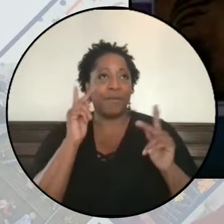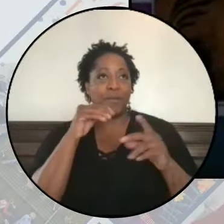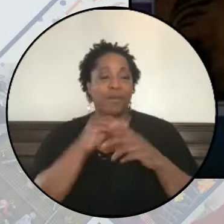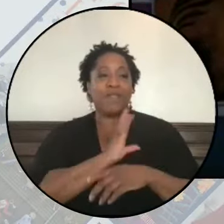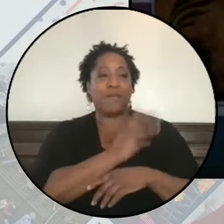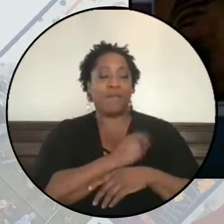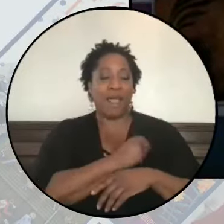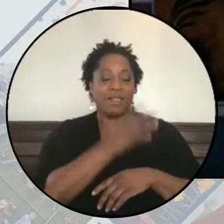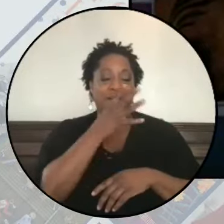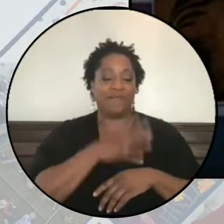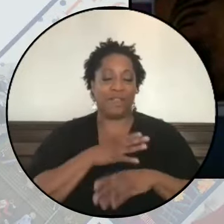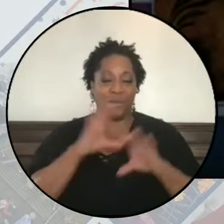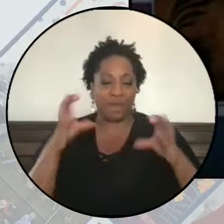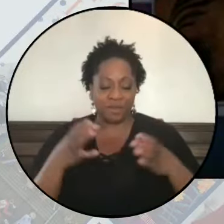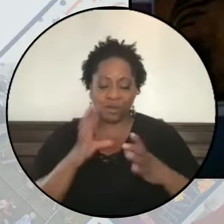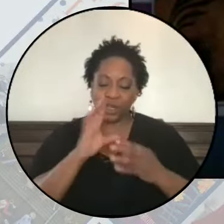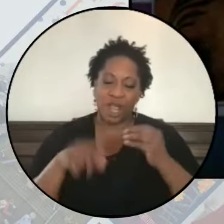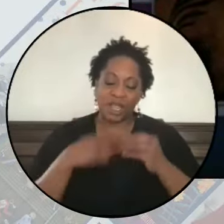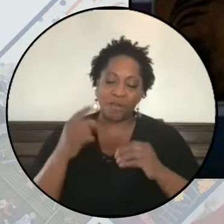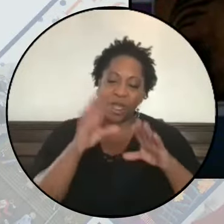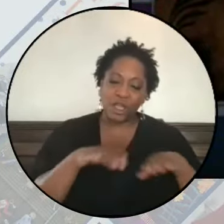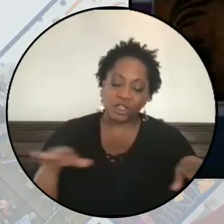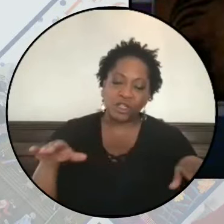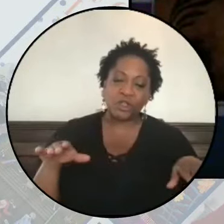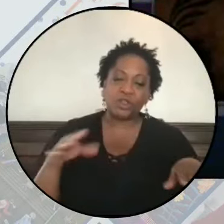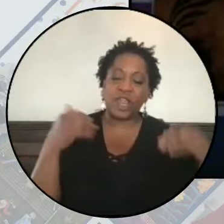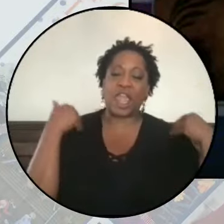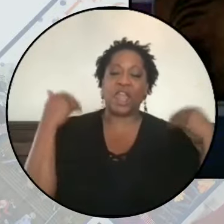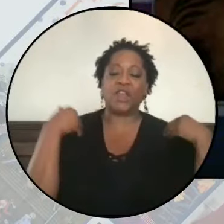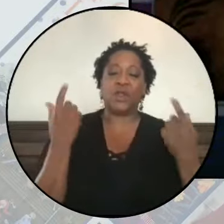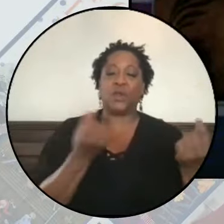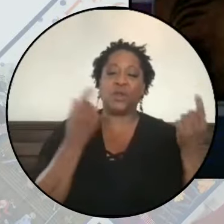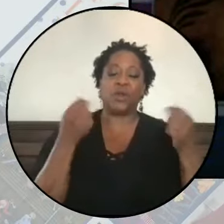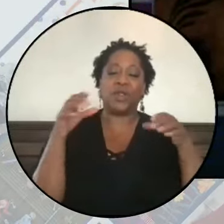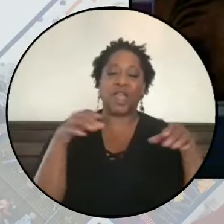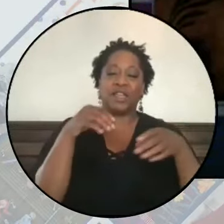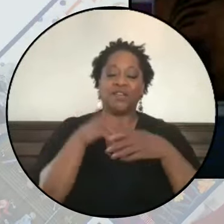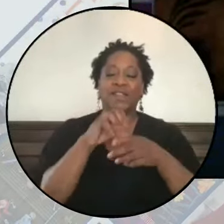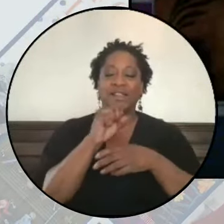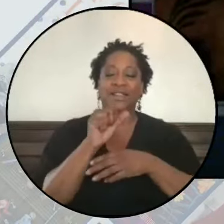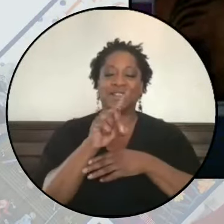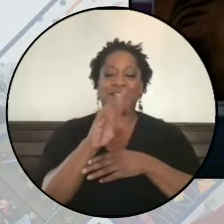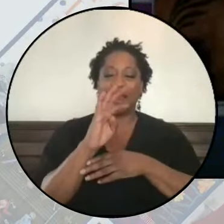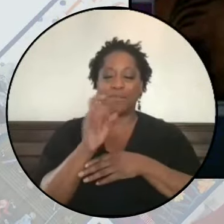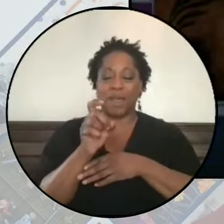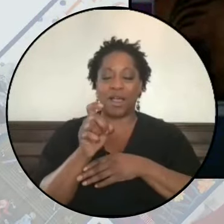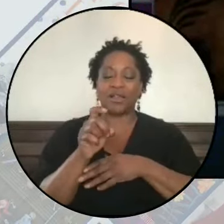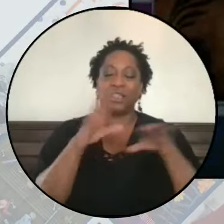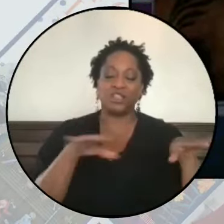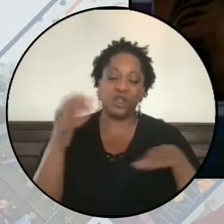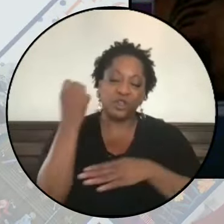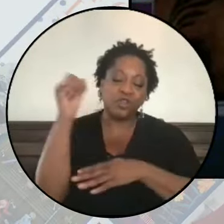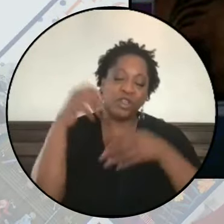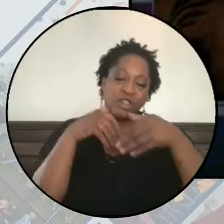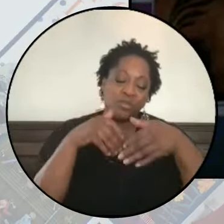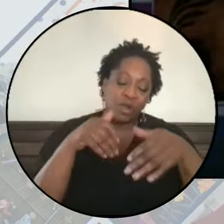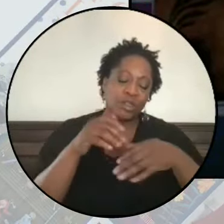the Palestinian Feminist Collective were talking about, children and youth activities in the sandbox, children's protests